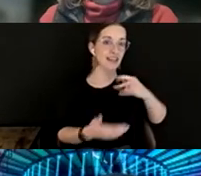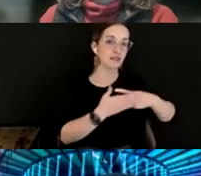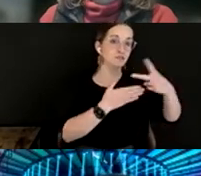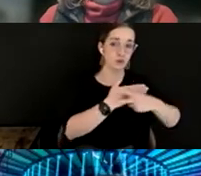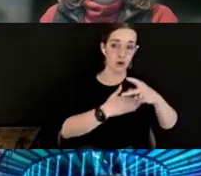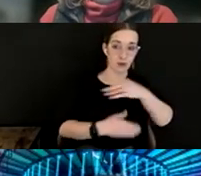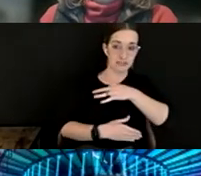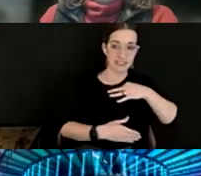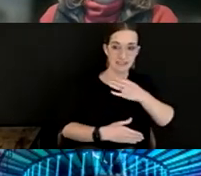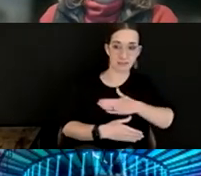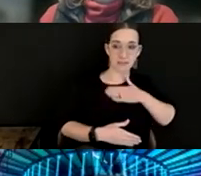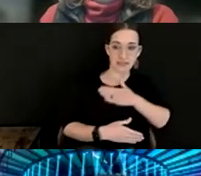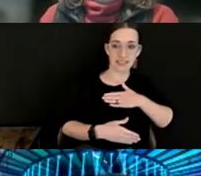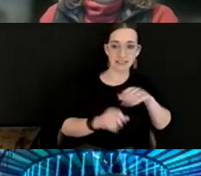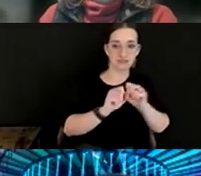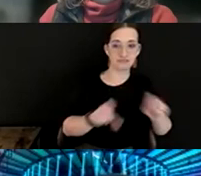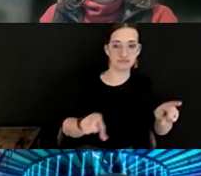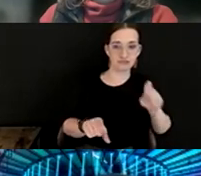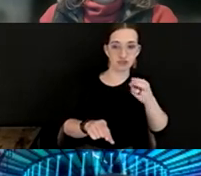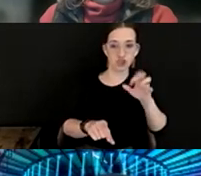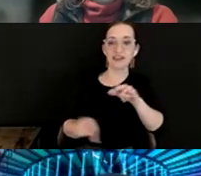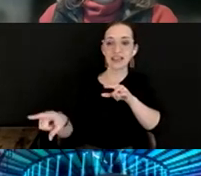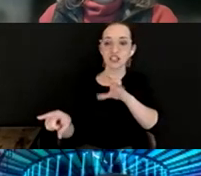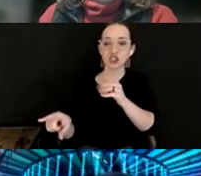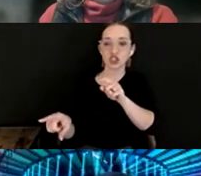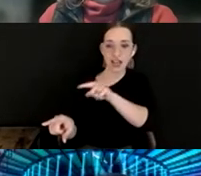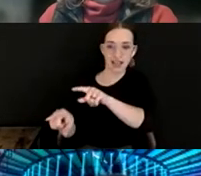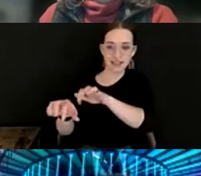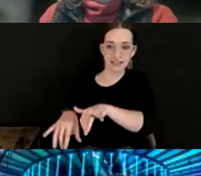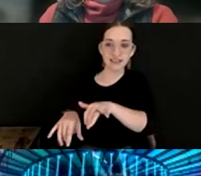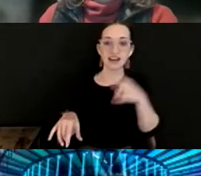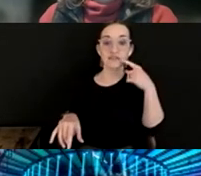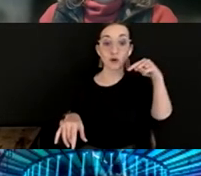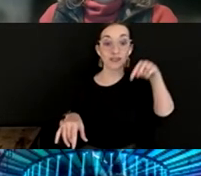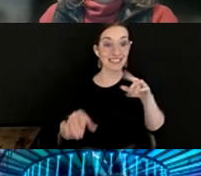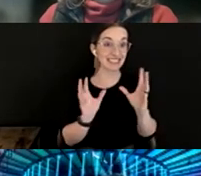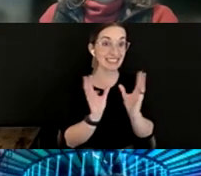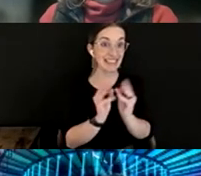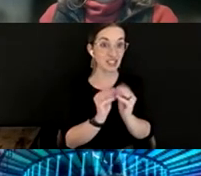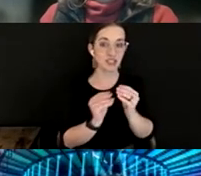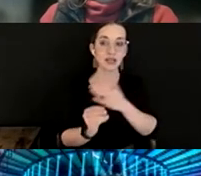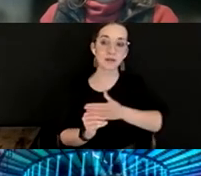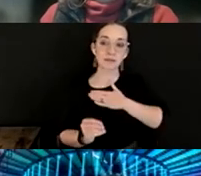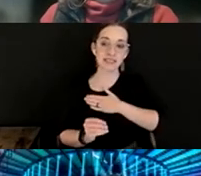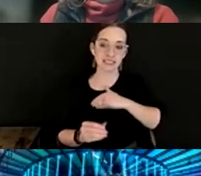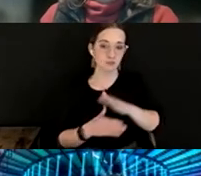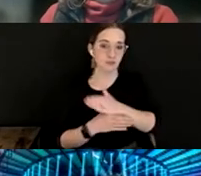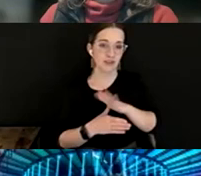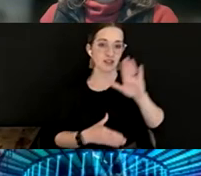the survey around this session into the chat. We appreciate you providing some input there.